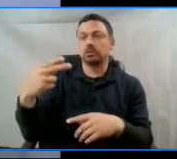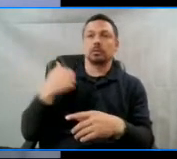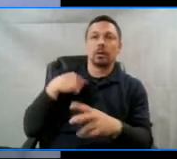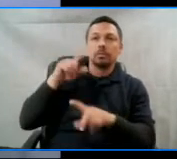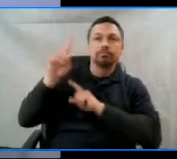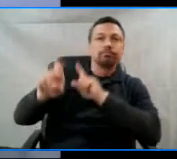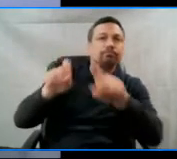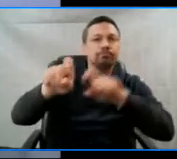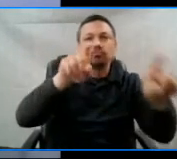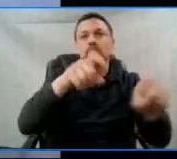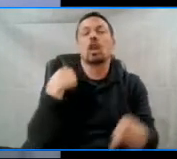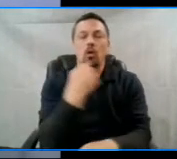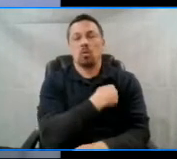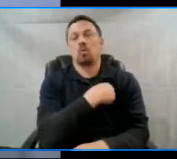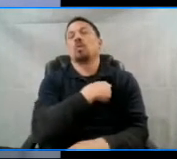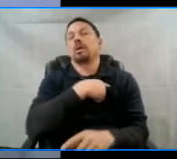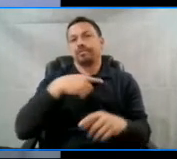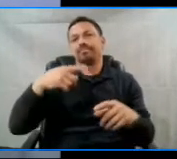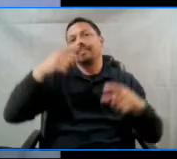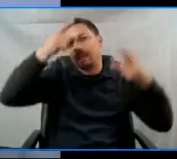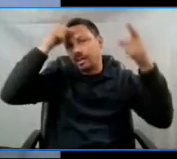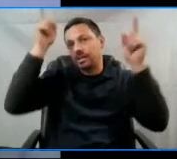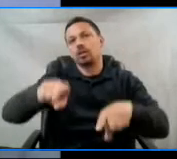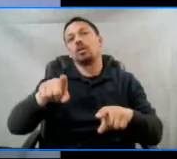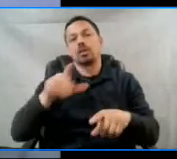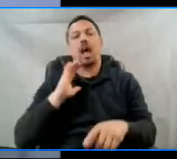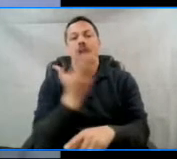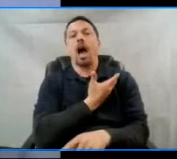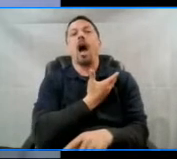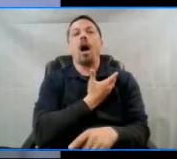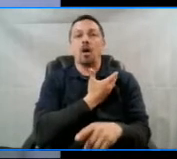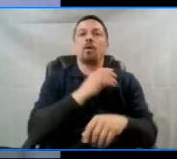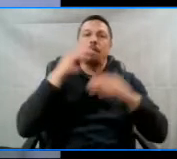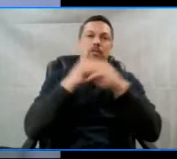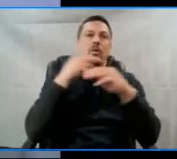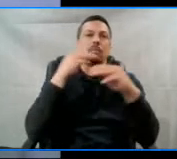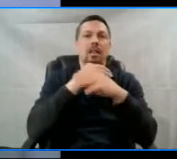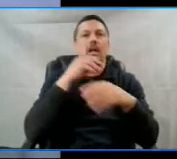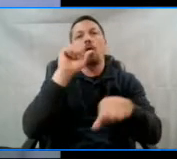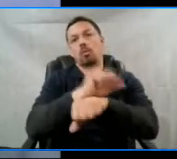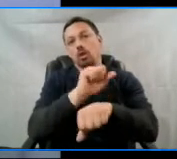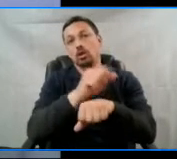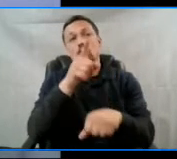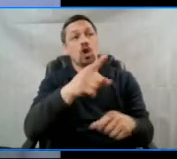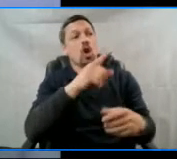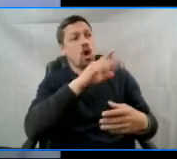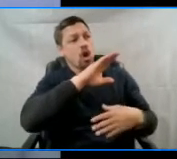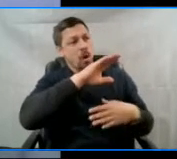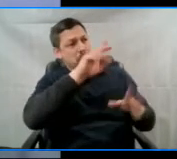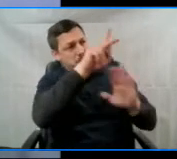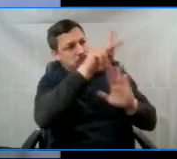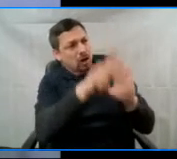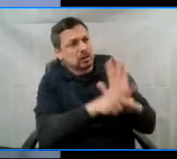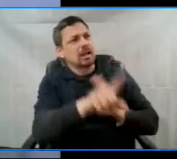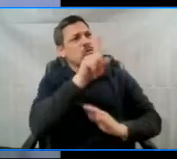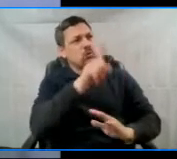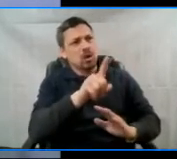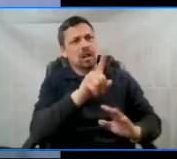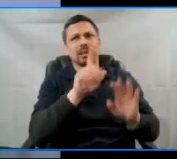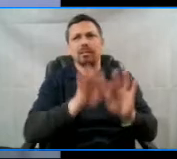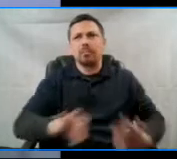clearly conclude that our formula works. When you combine pool policies that really matter to Black, Indigenous,